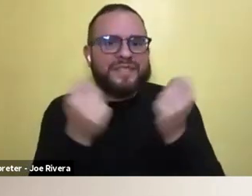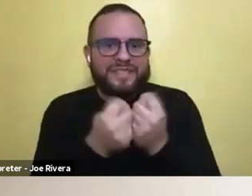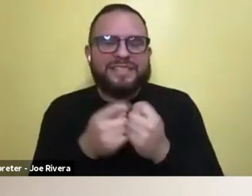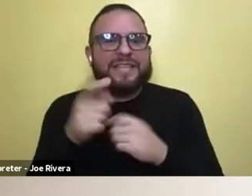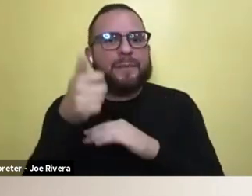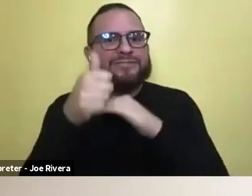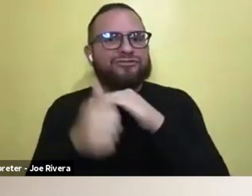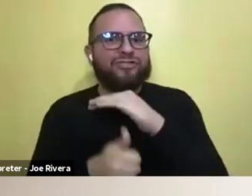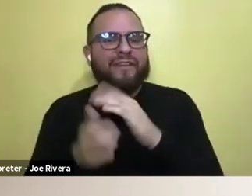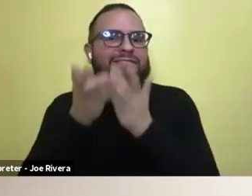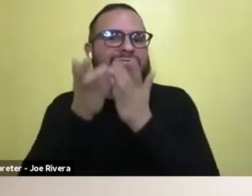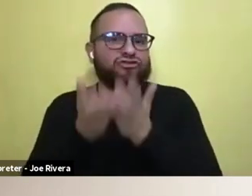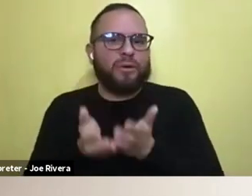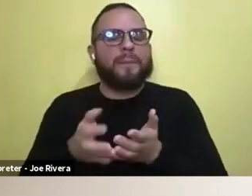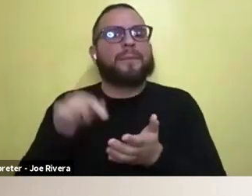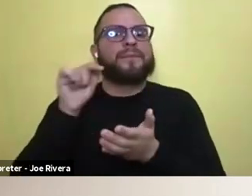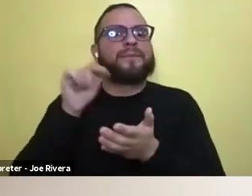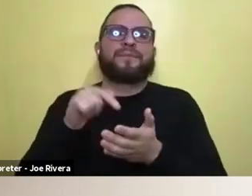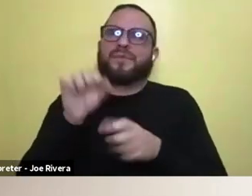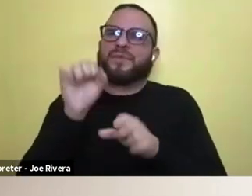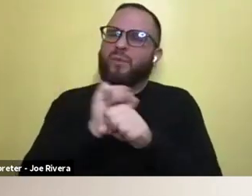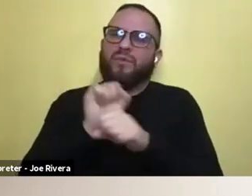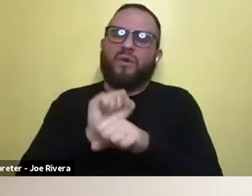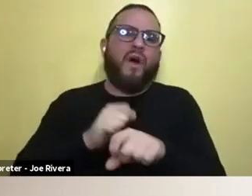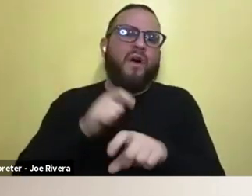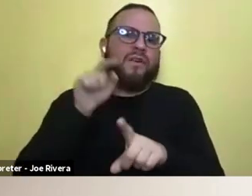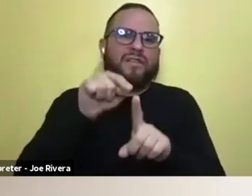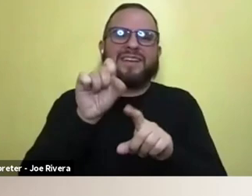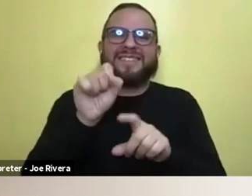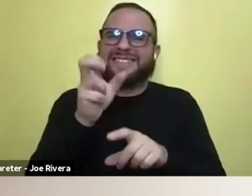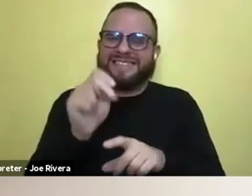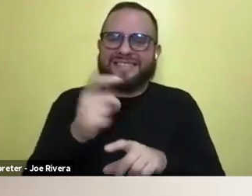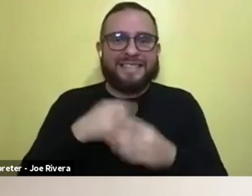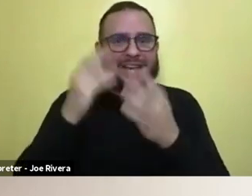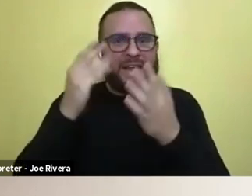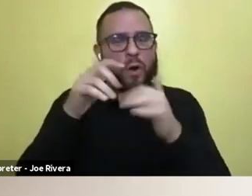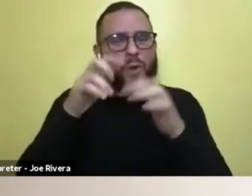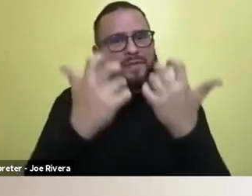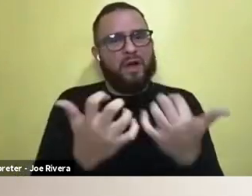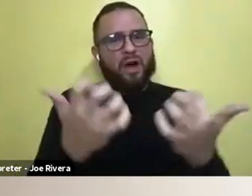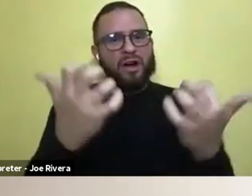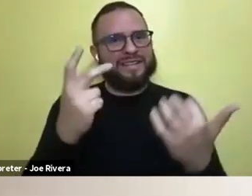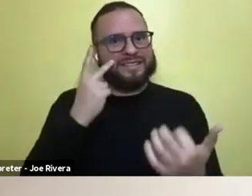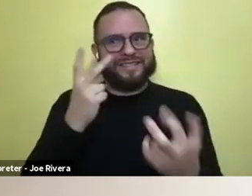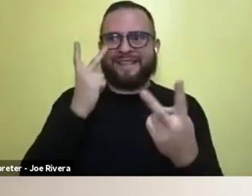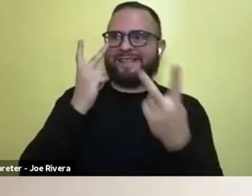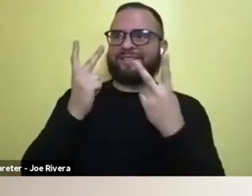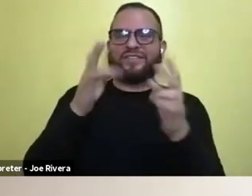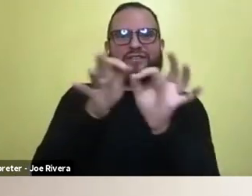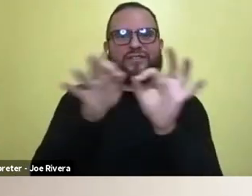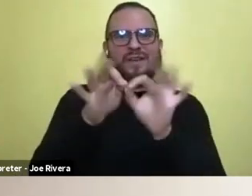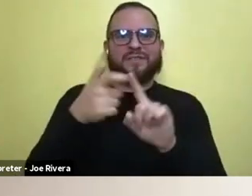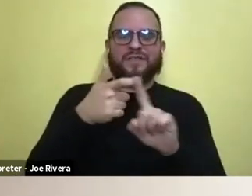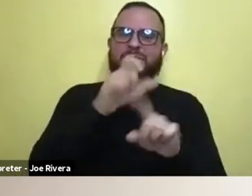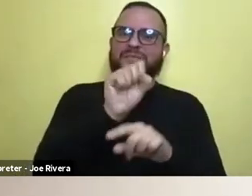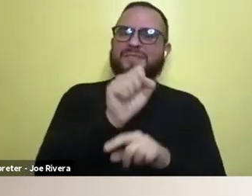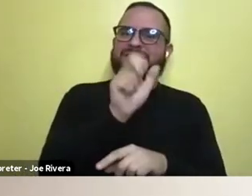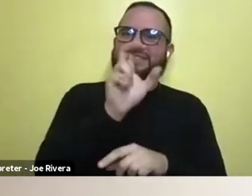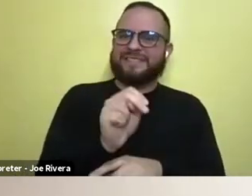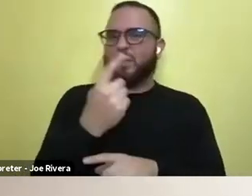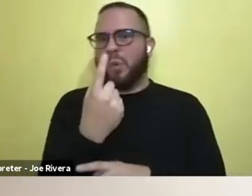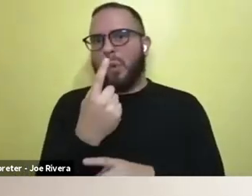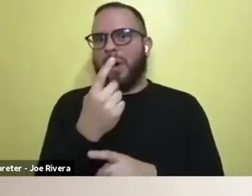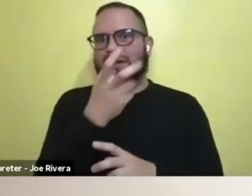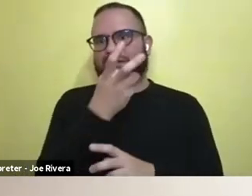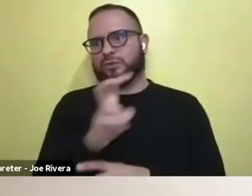hard on this season. And I hope audiences see a real upgrade in the visual language that we use from season one to season two, but